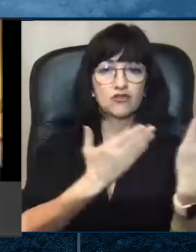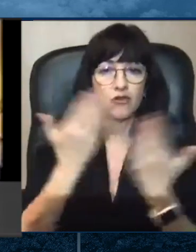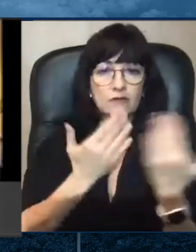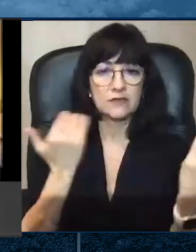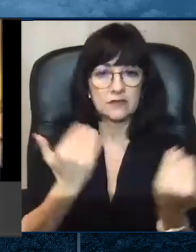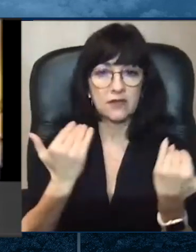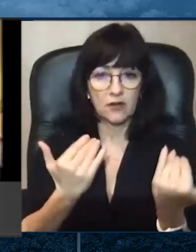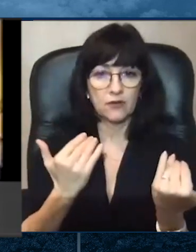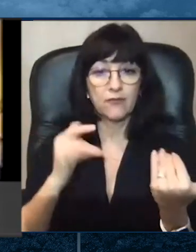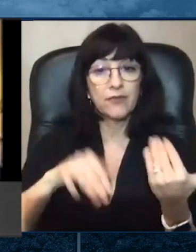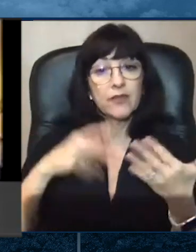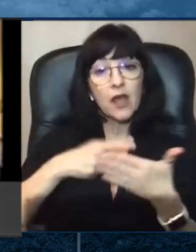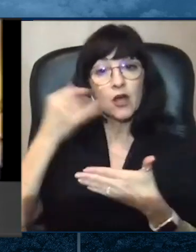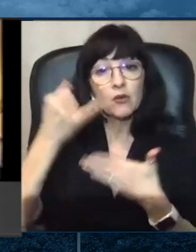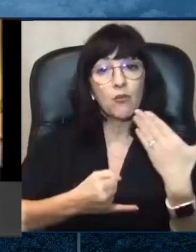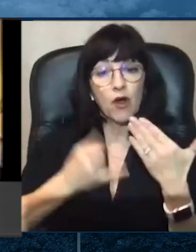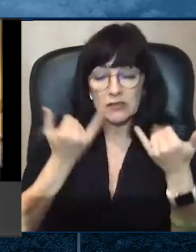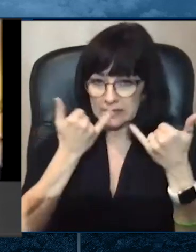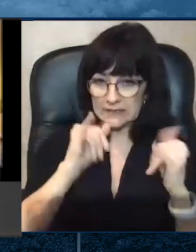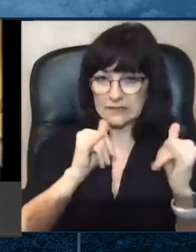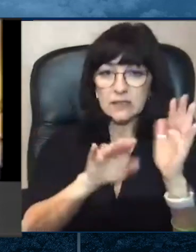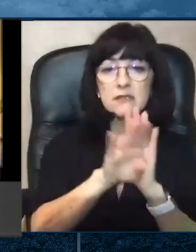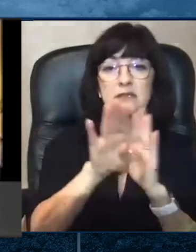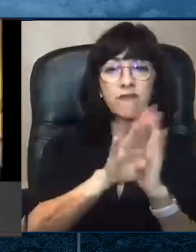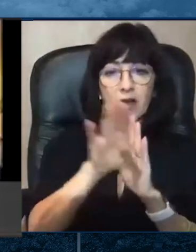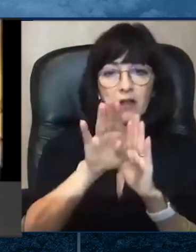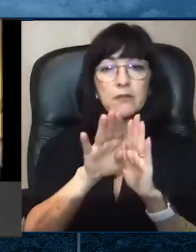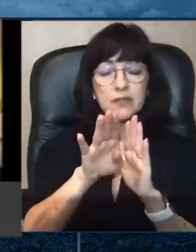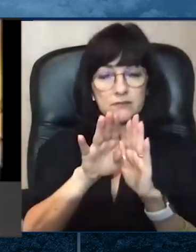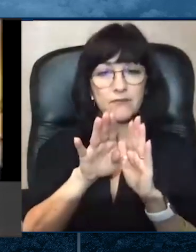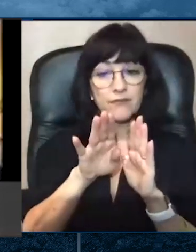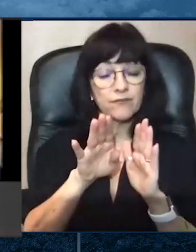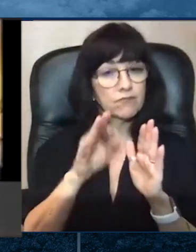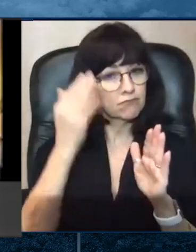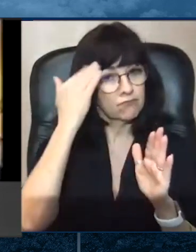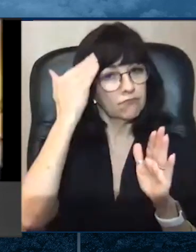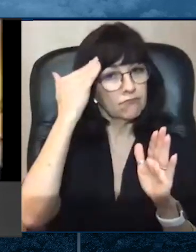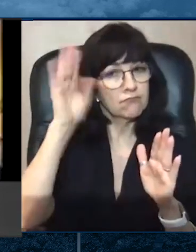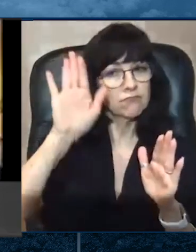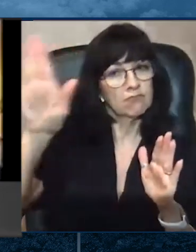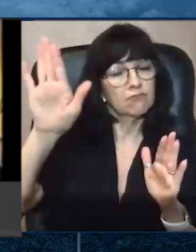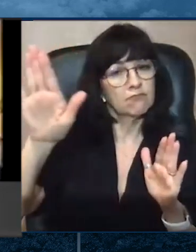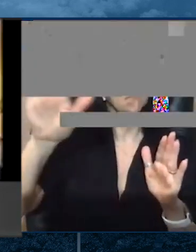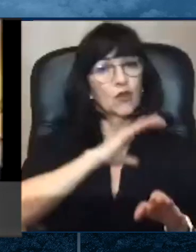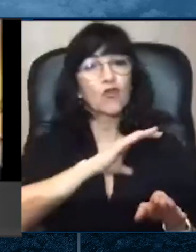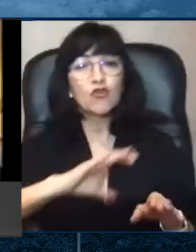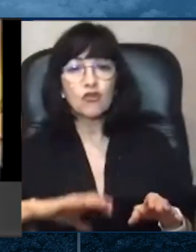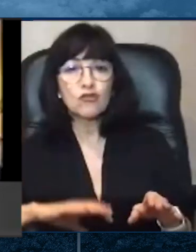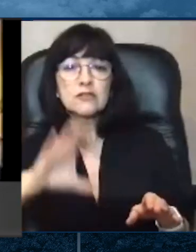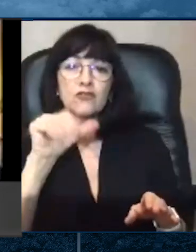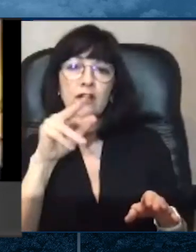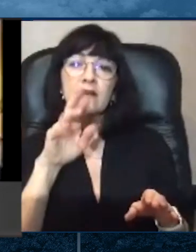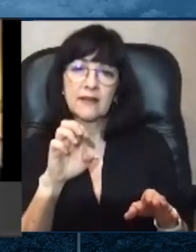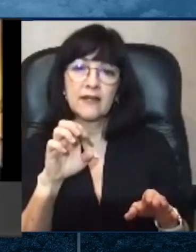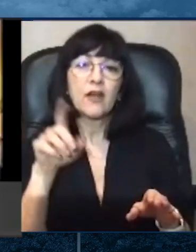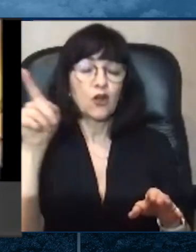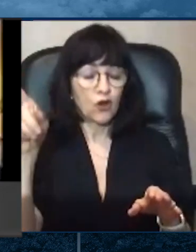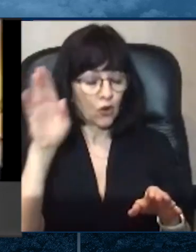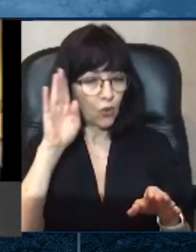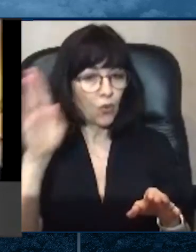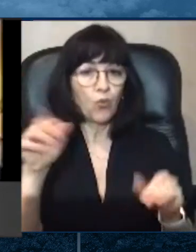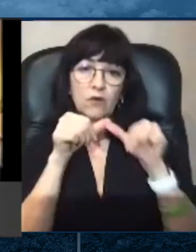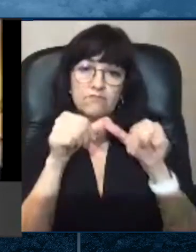project is still developing, but if I know Christiana Care, they will meet their target opening date of April 13th.